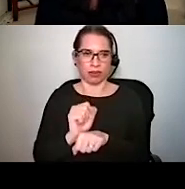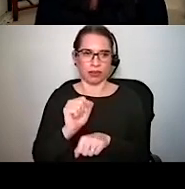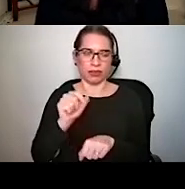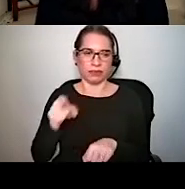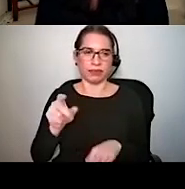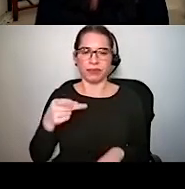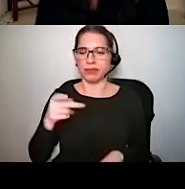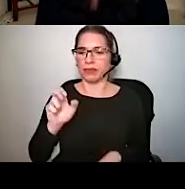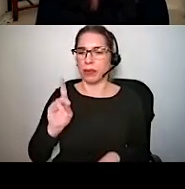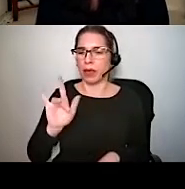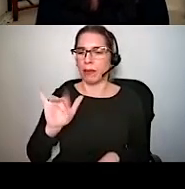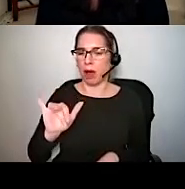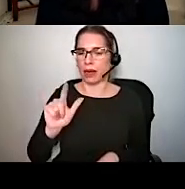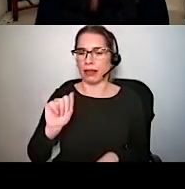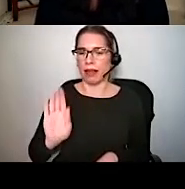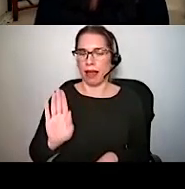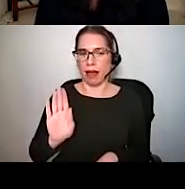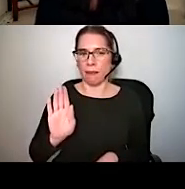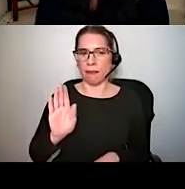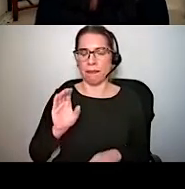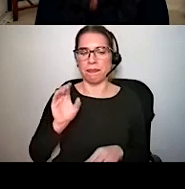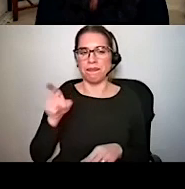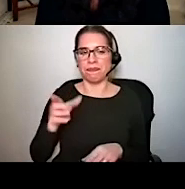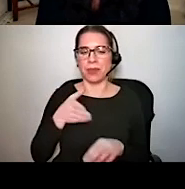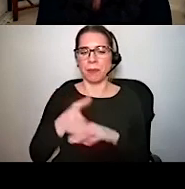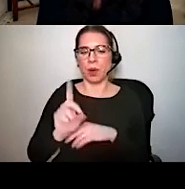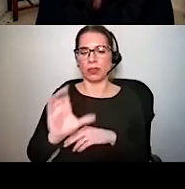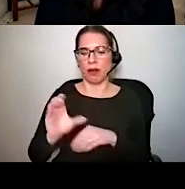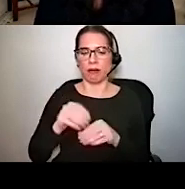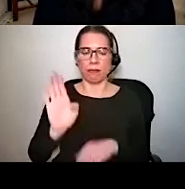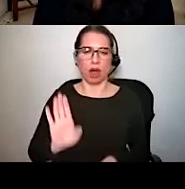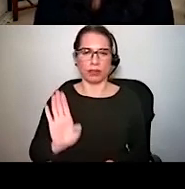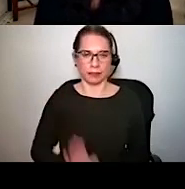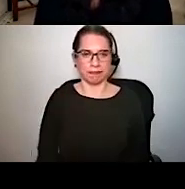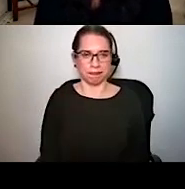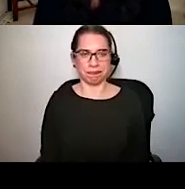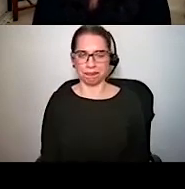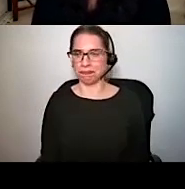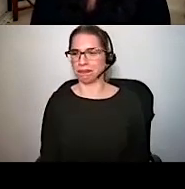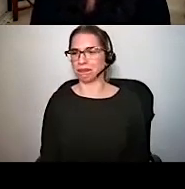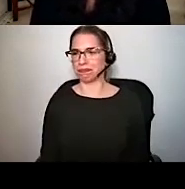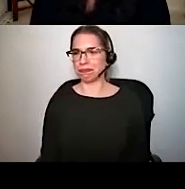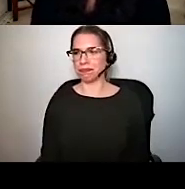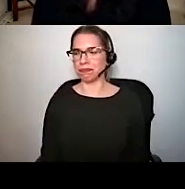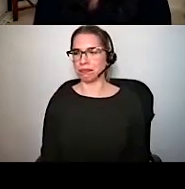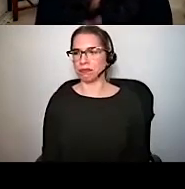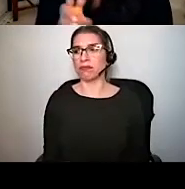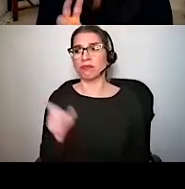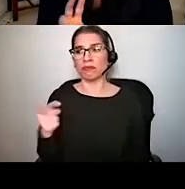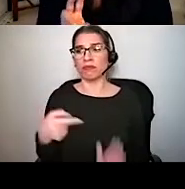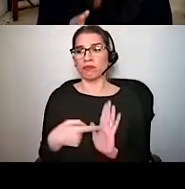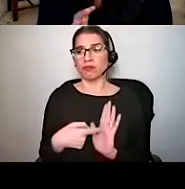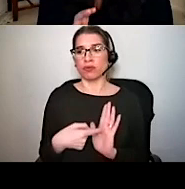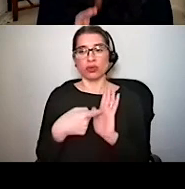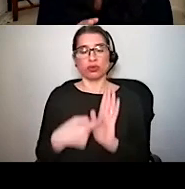Laboratories in Boston. And so these data show the responses of